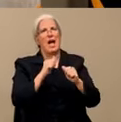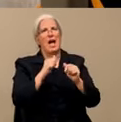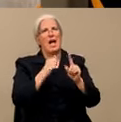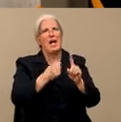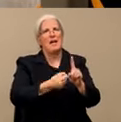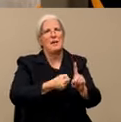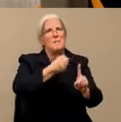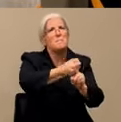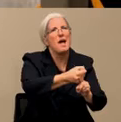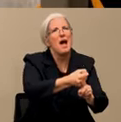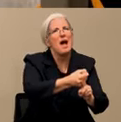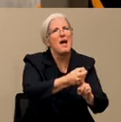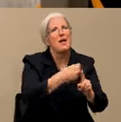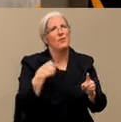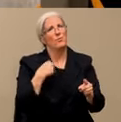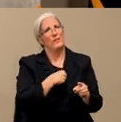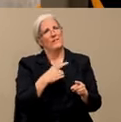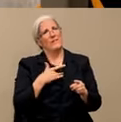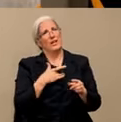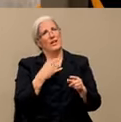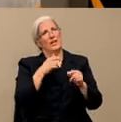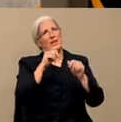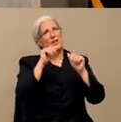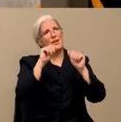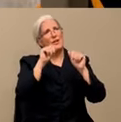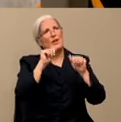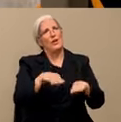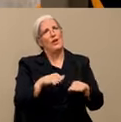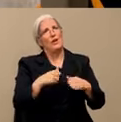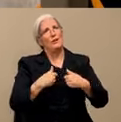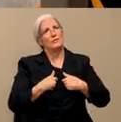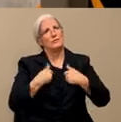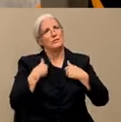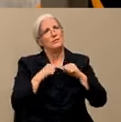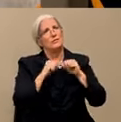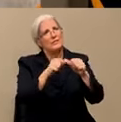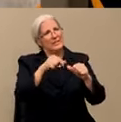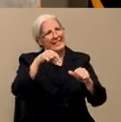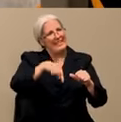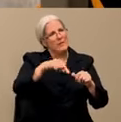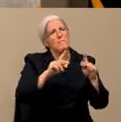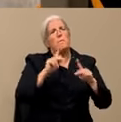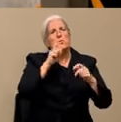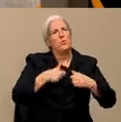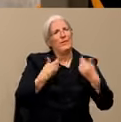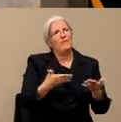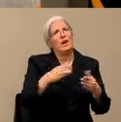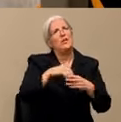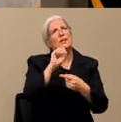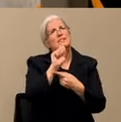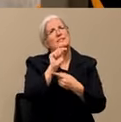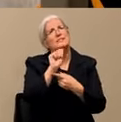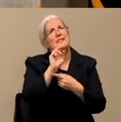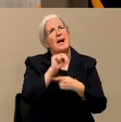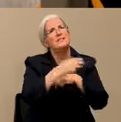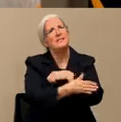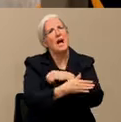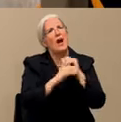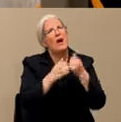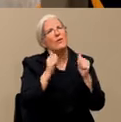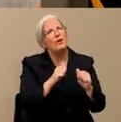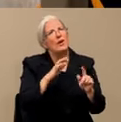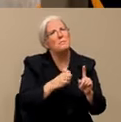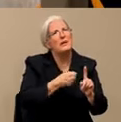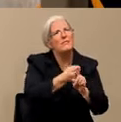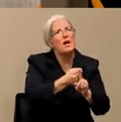be on residents of Stanislaus County? Right. So if 80% have mild disease, so it therefore follows that 20% of